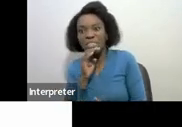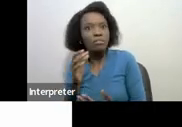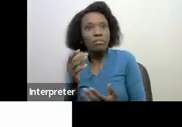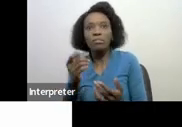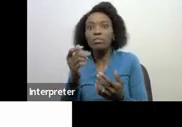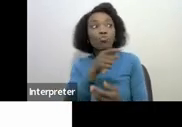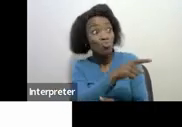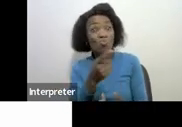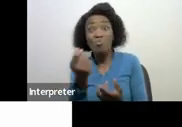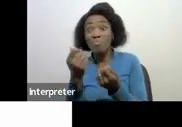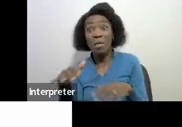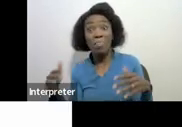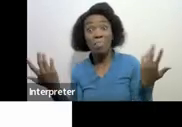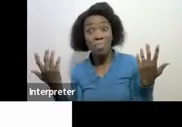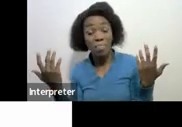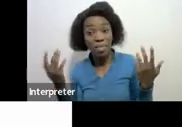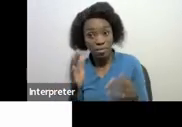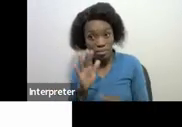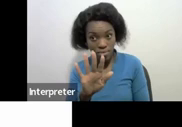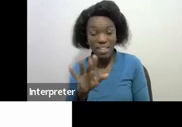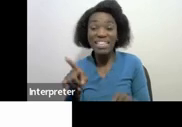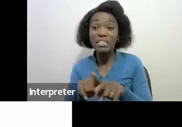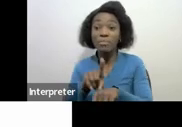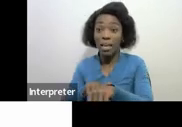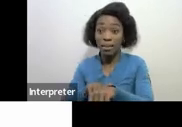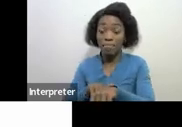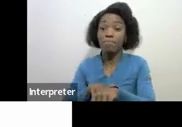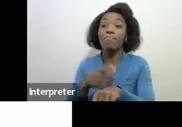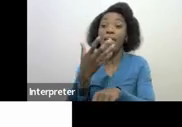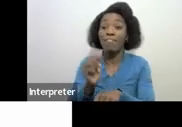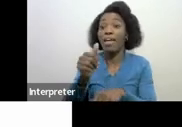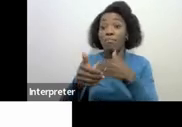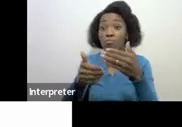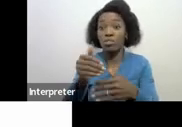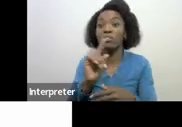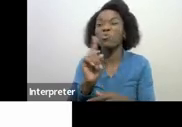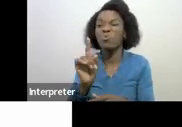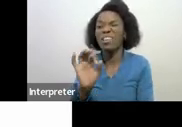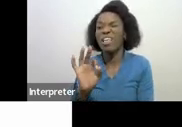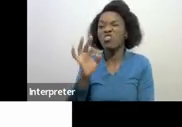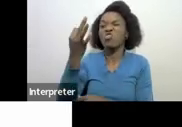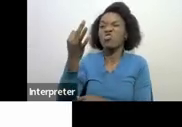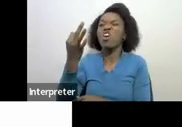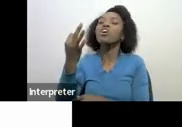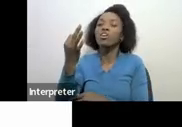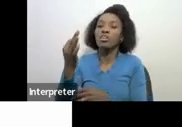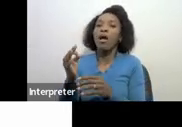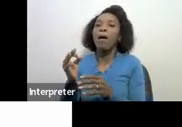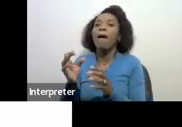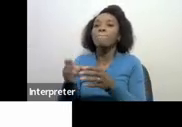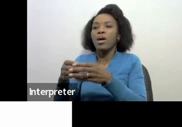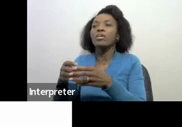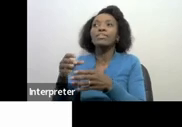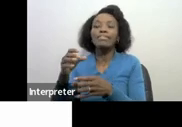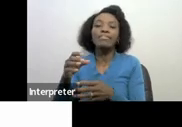there's a simultaneous process that takes place we use what we call our third party data collection systems